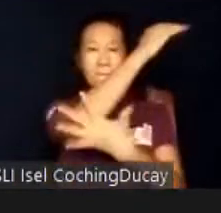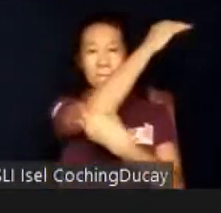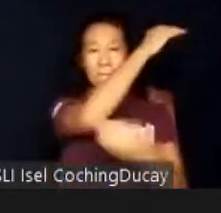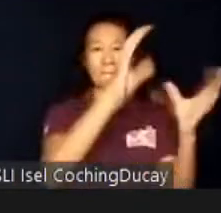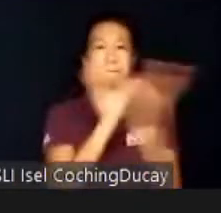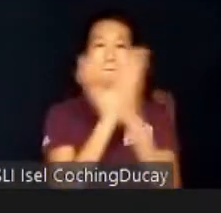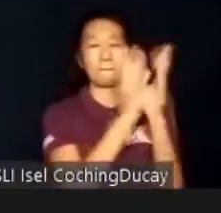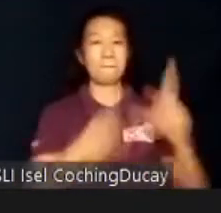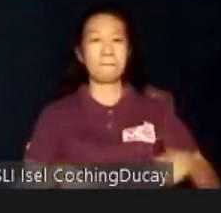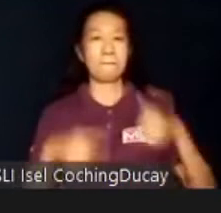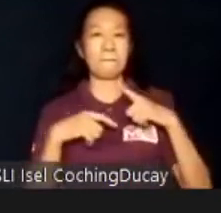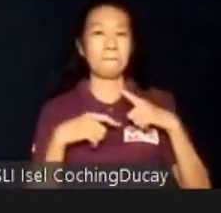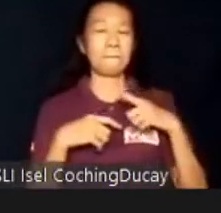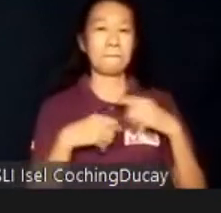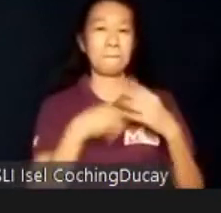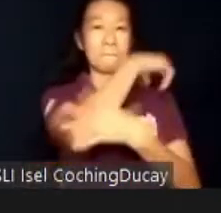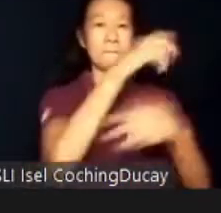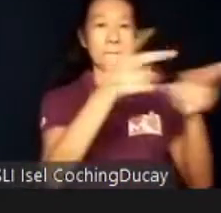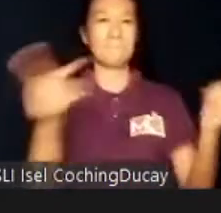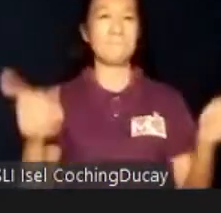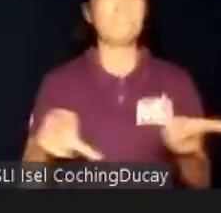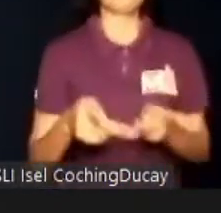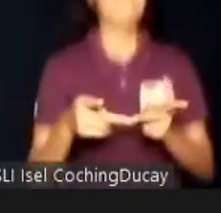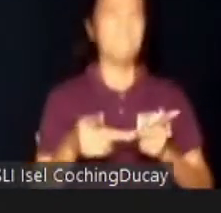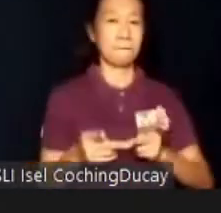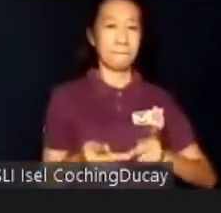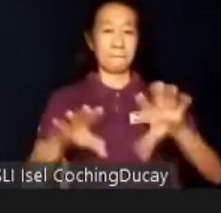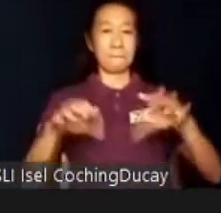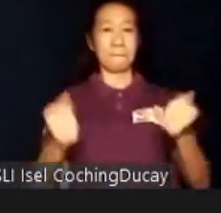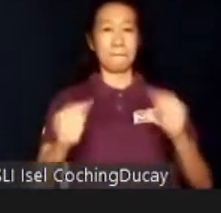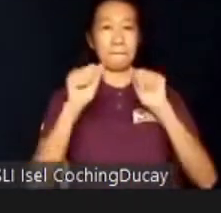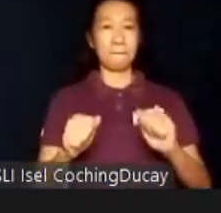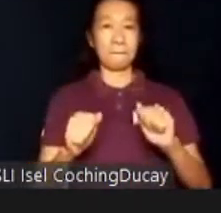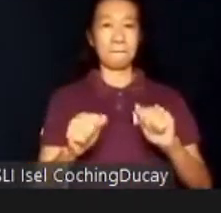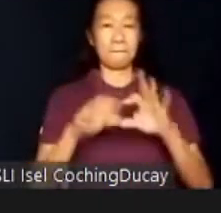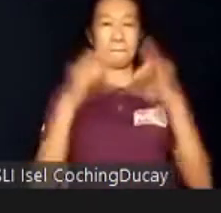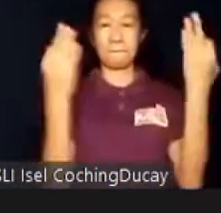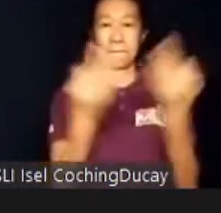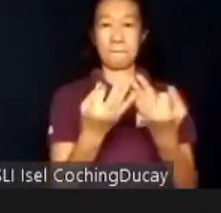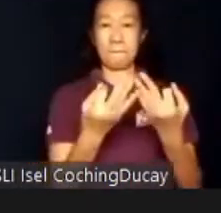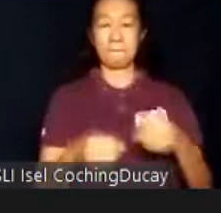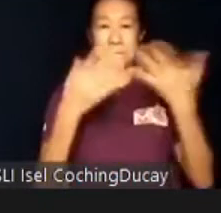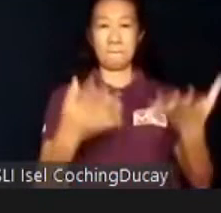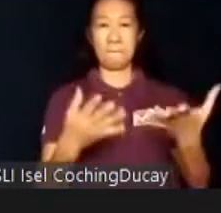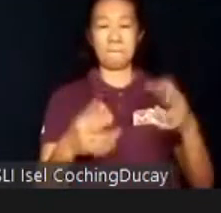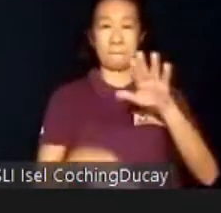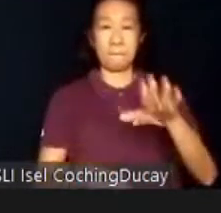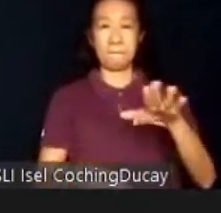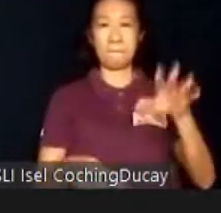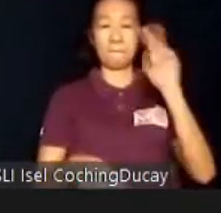living in depressed areas. How can poor families provide their child with much-needed